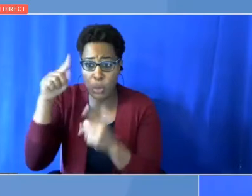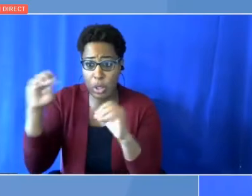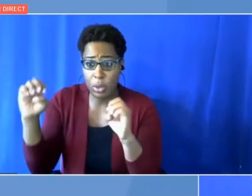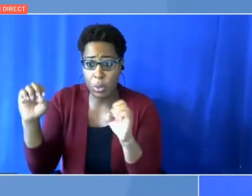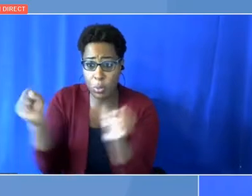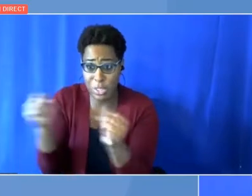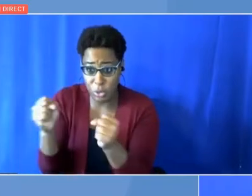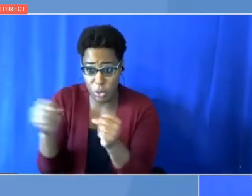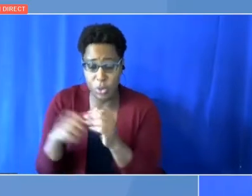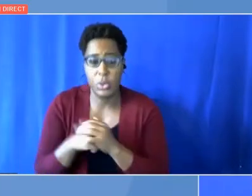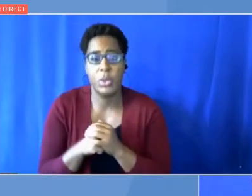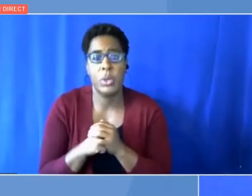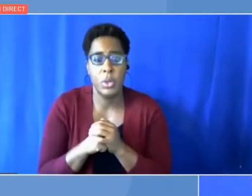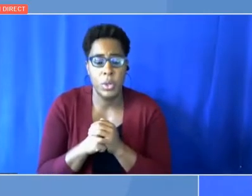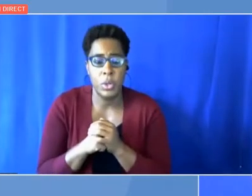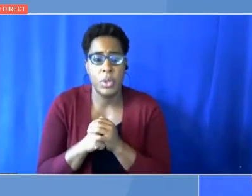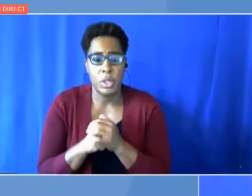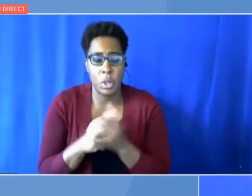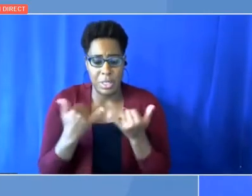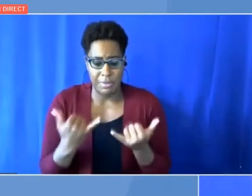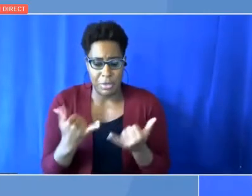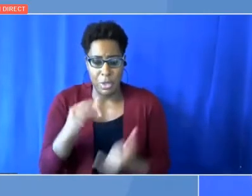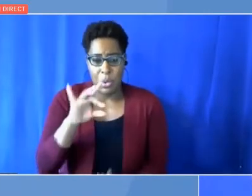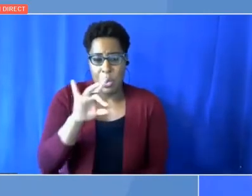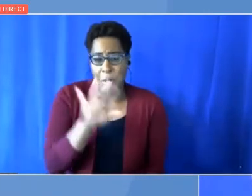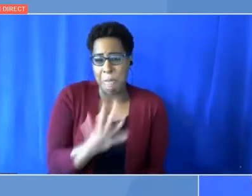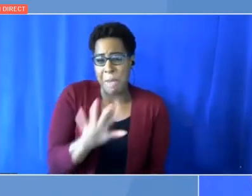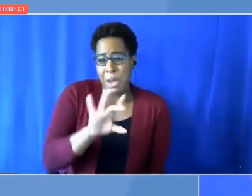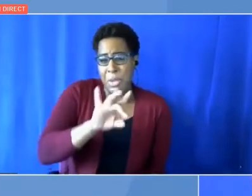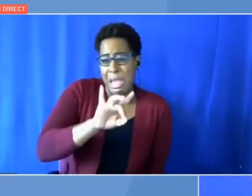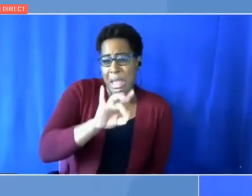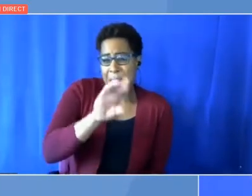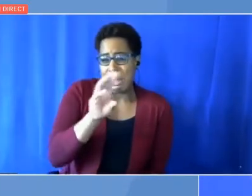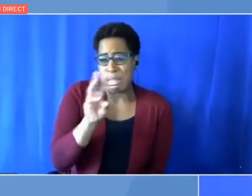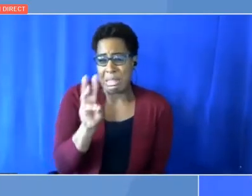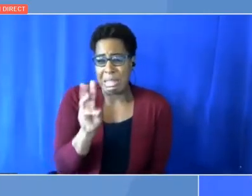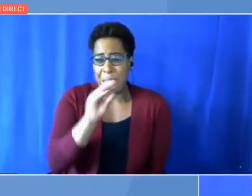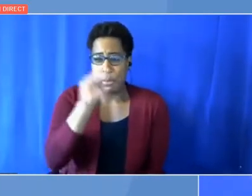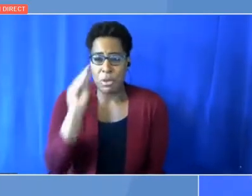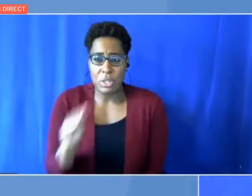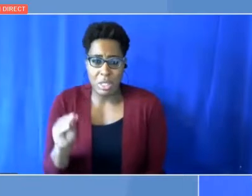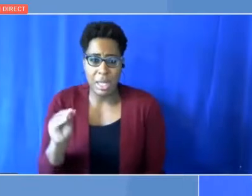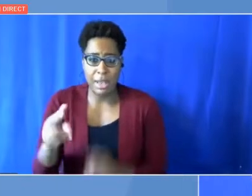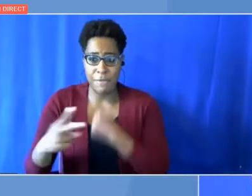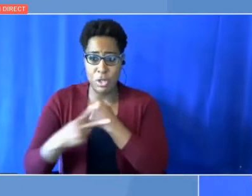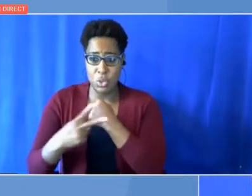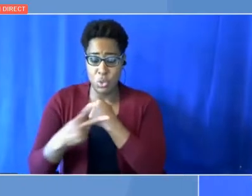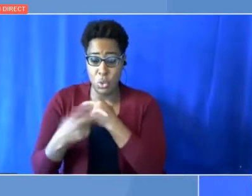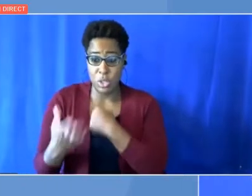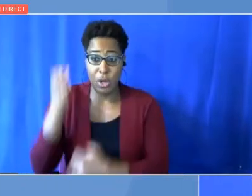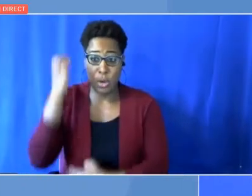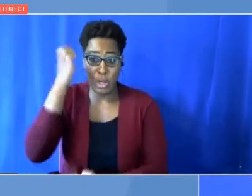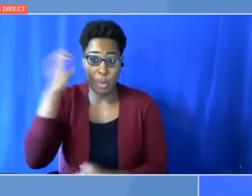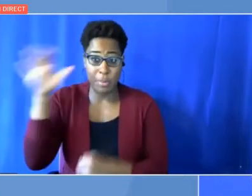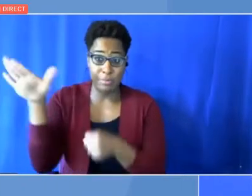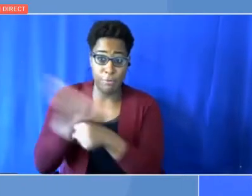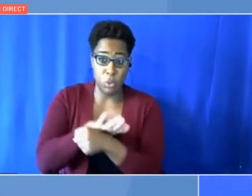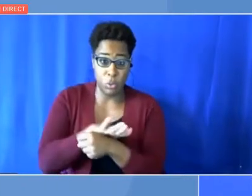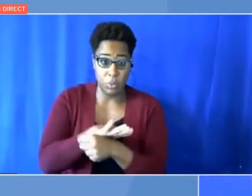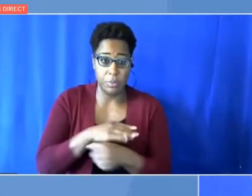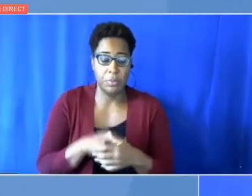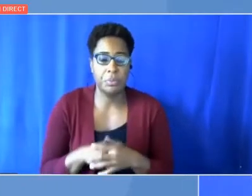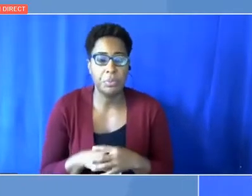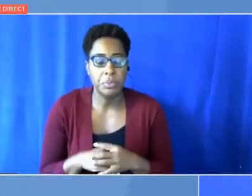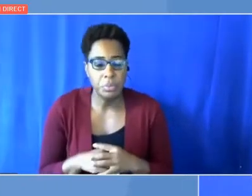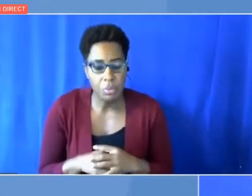about 86% of our gas storage is full in Europe. I think this is a good success story. And